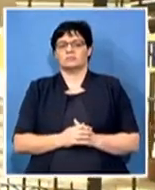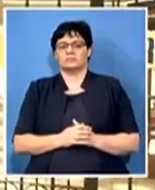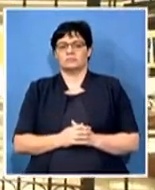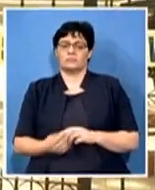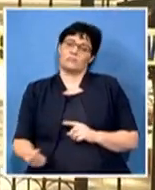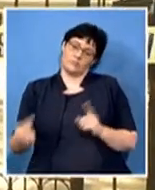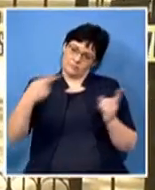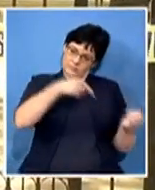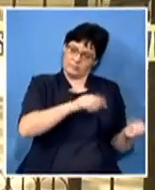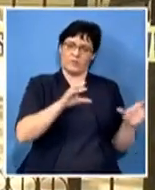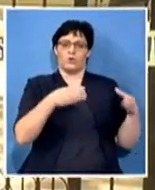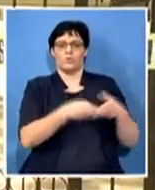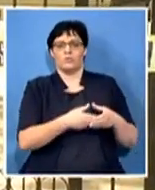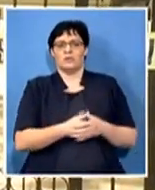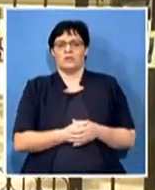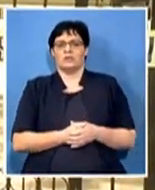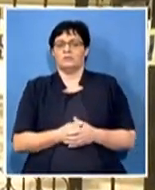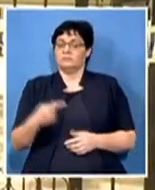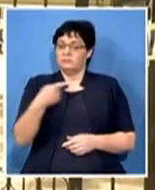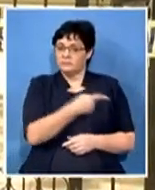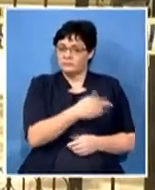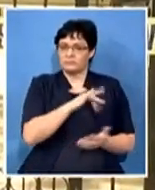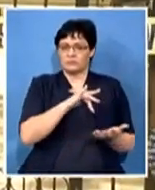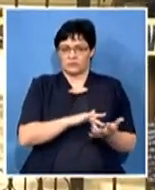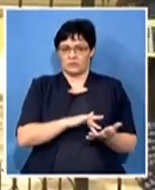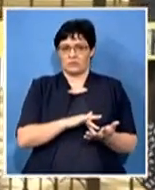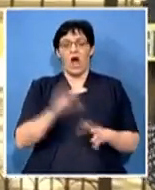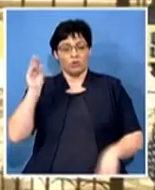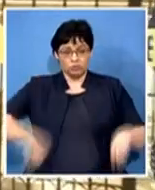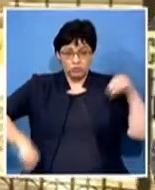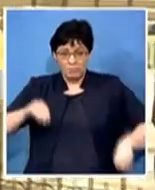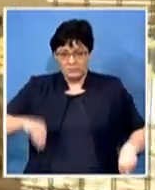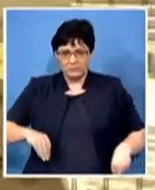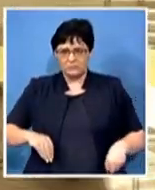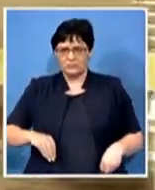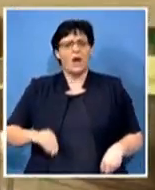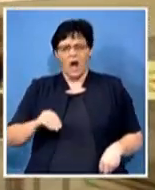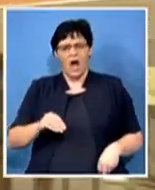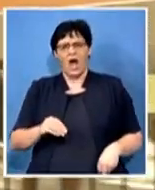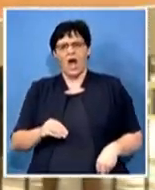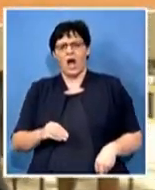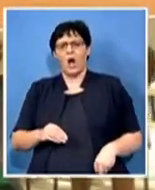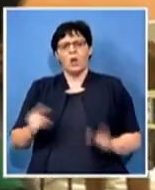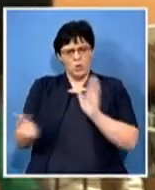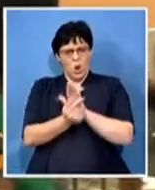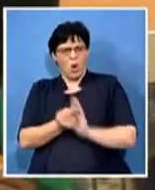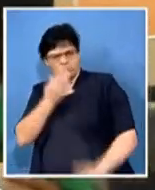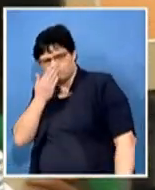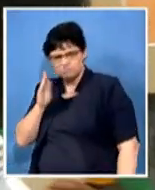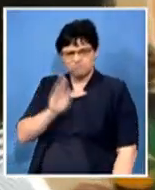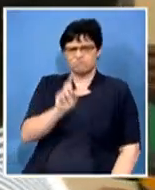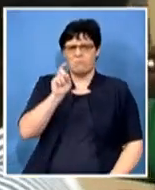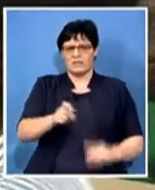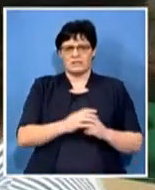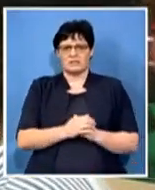position is that those that are corrupt must face the full might of the law. Now to talk to us right now is Kobinti Mukhejo.